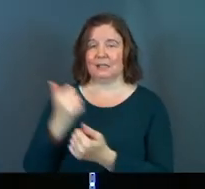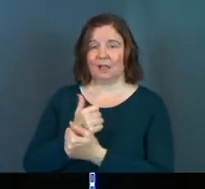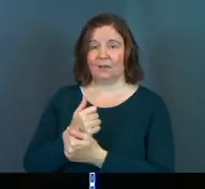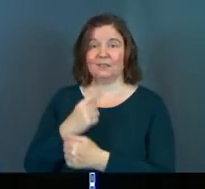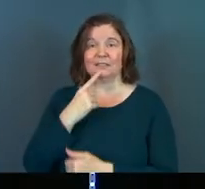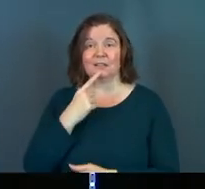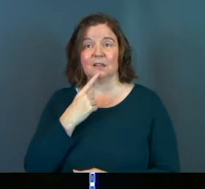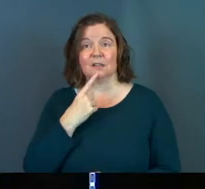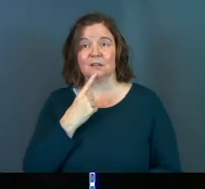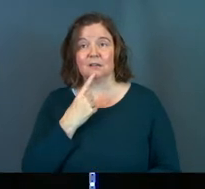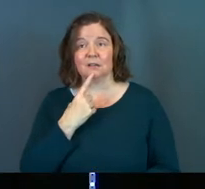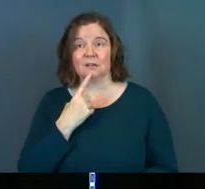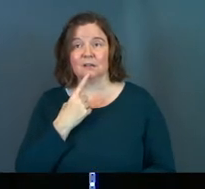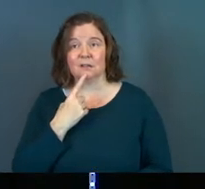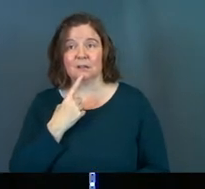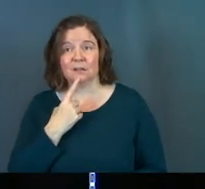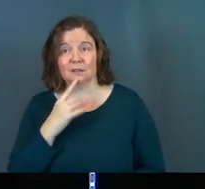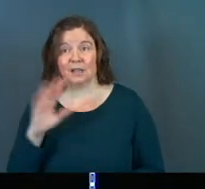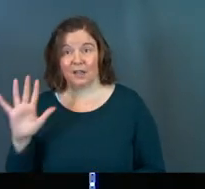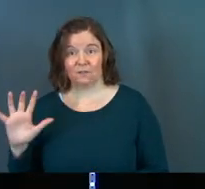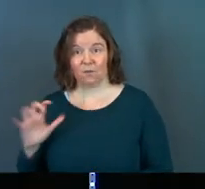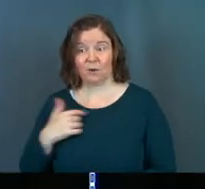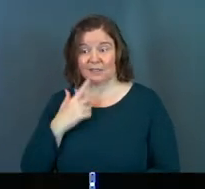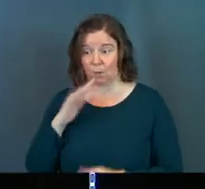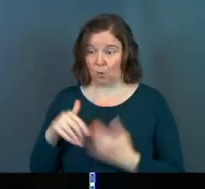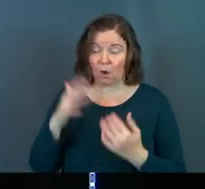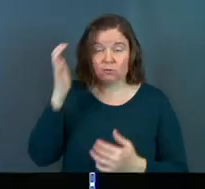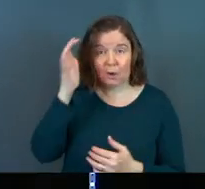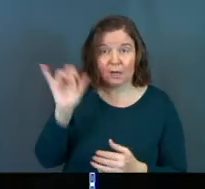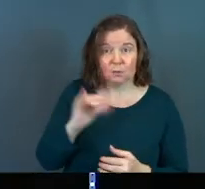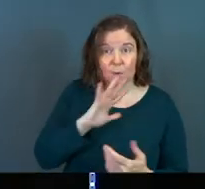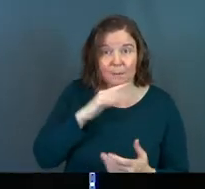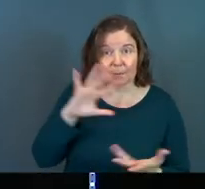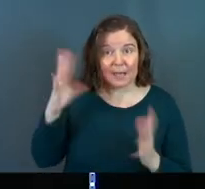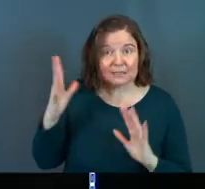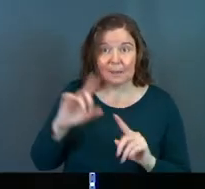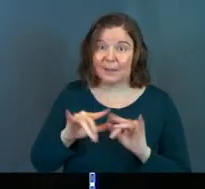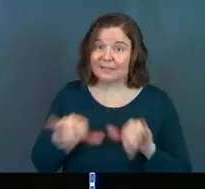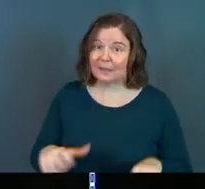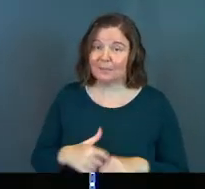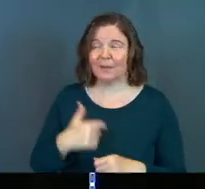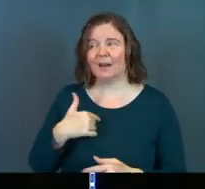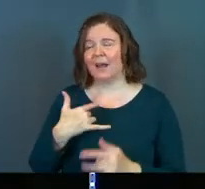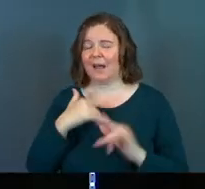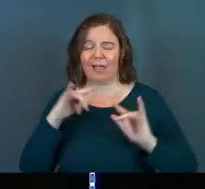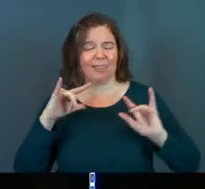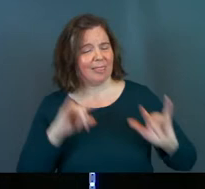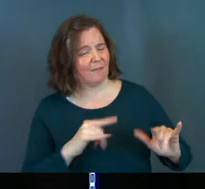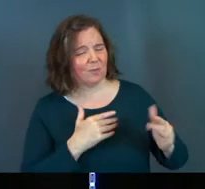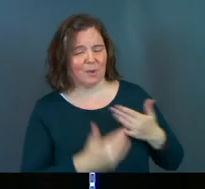He's saying that you're sure. Like Forky said, we are, we're all some trash, but man, I love you.